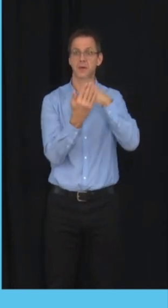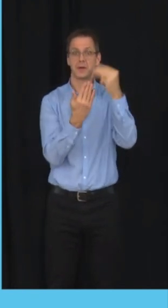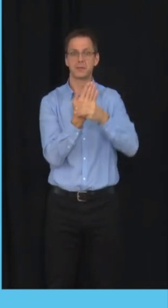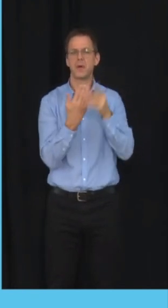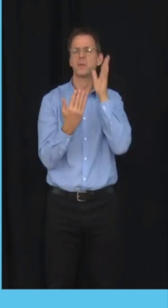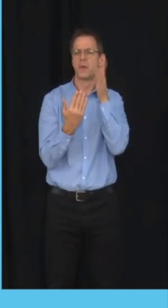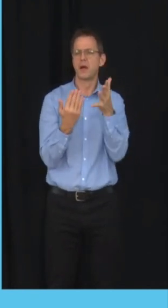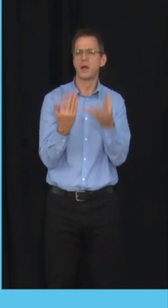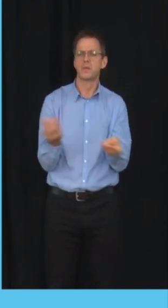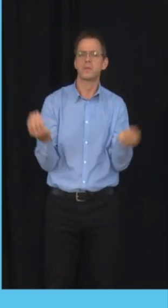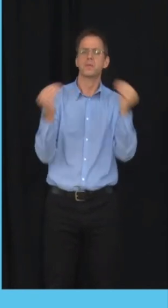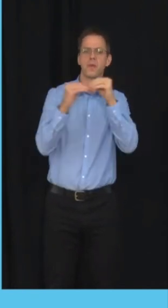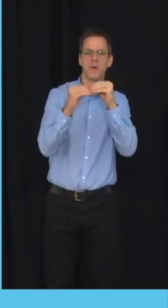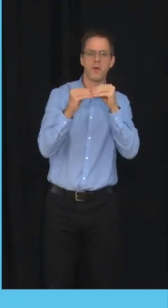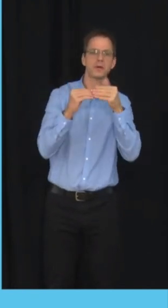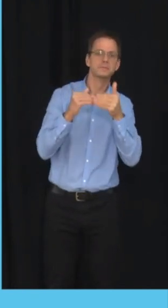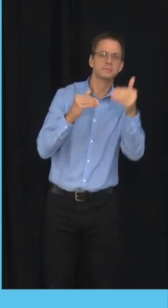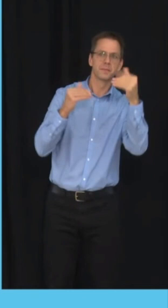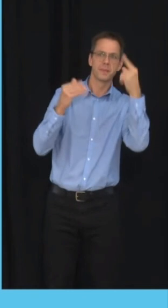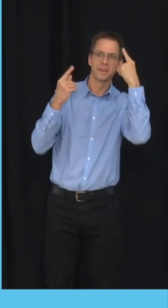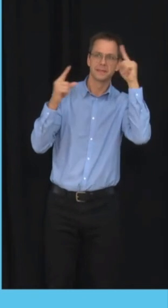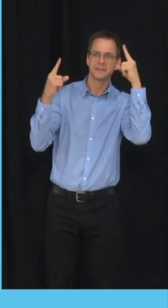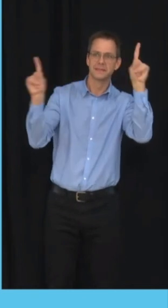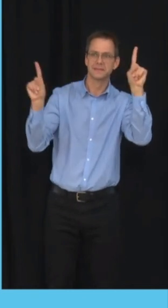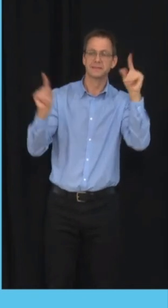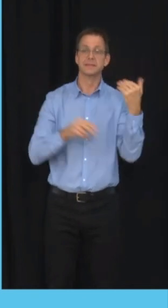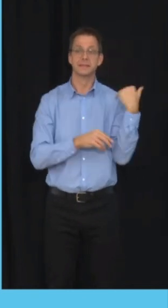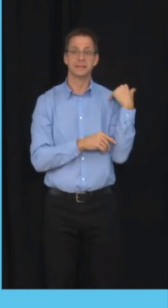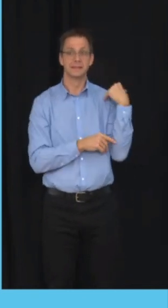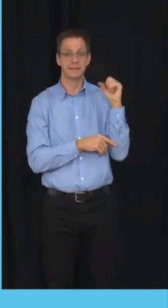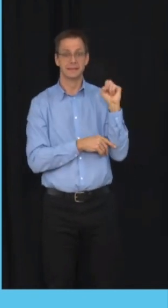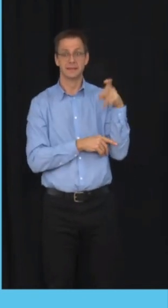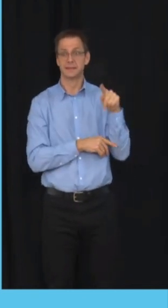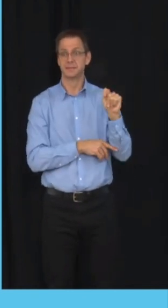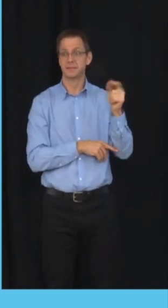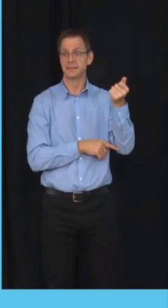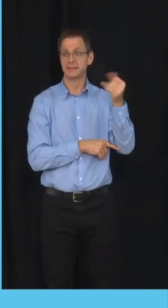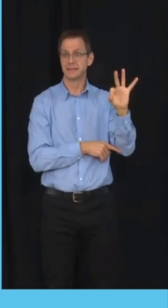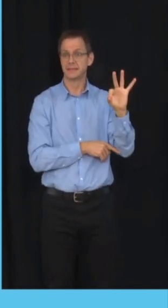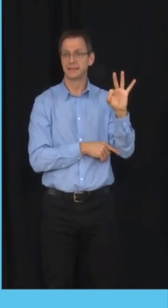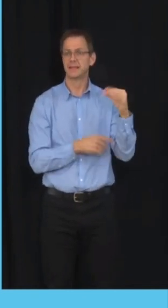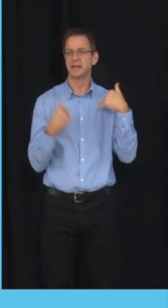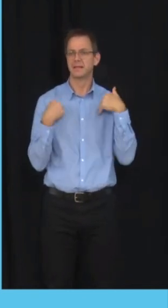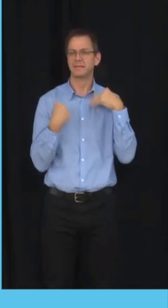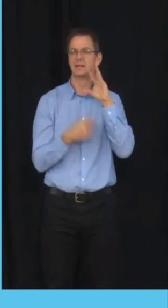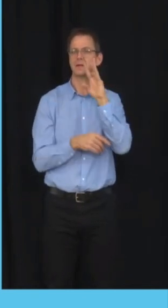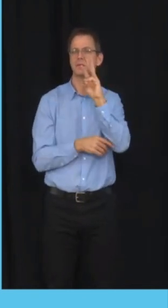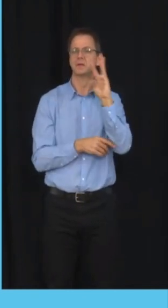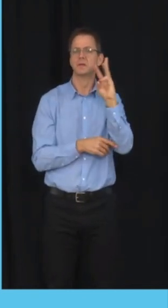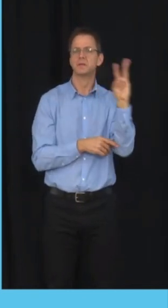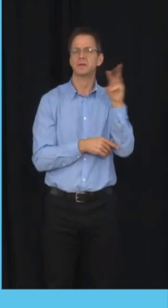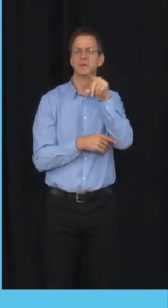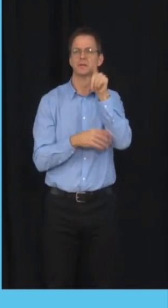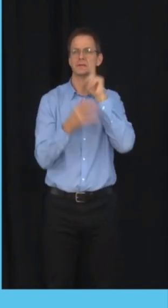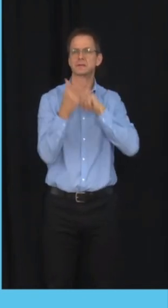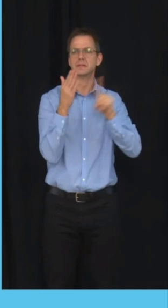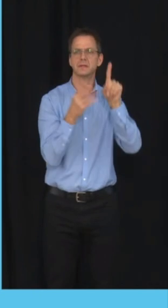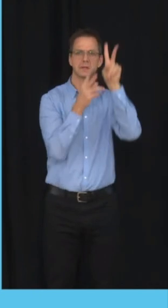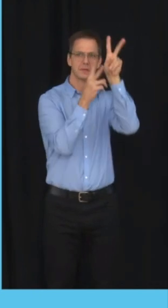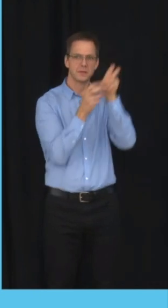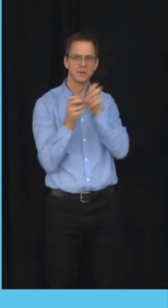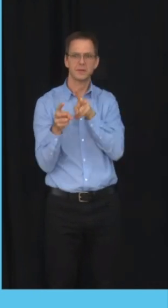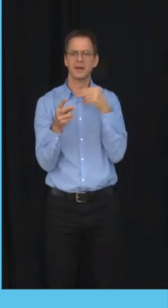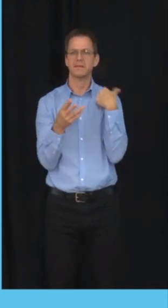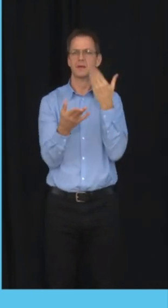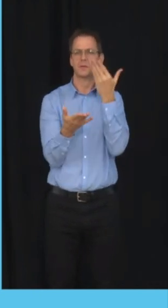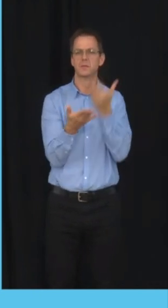we launched a fast access website for people to download their vaccination in a convenient card format. The website was